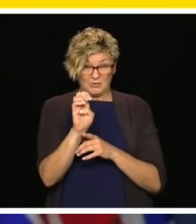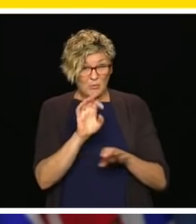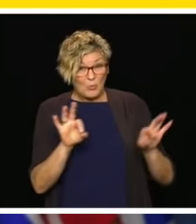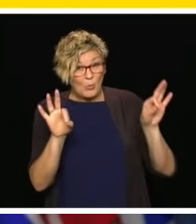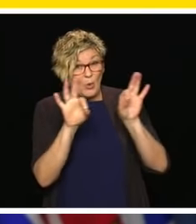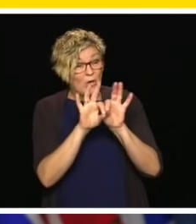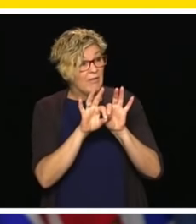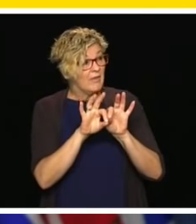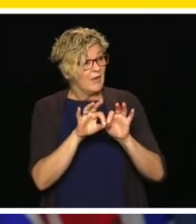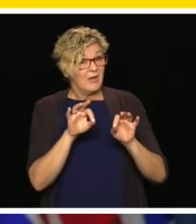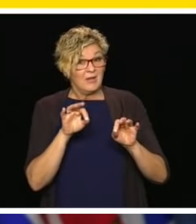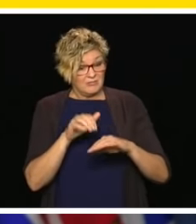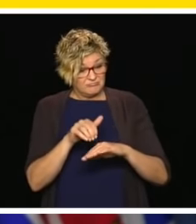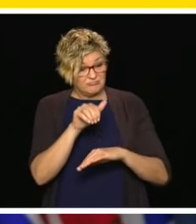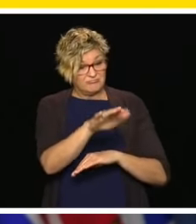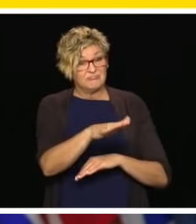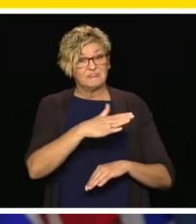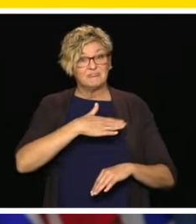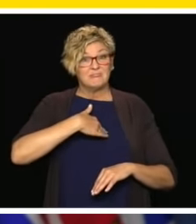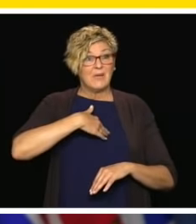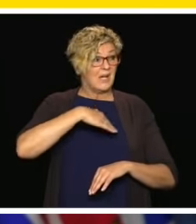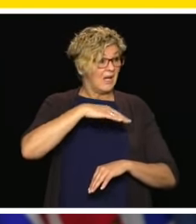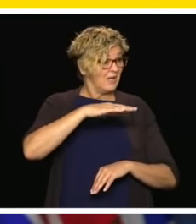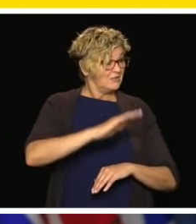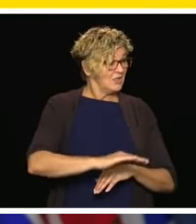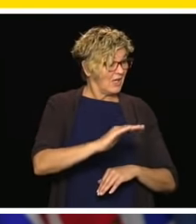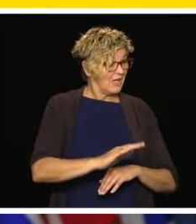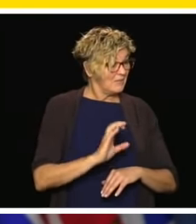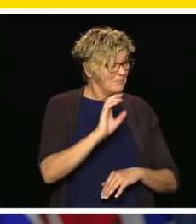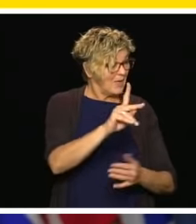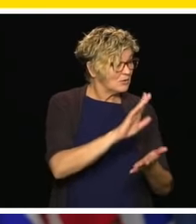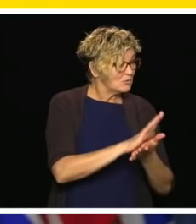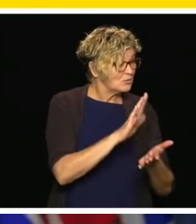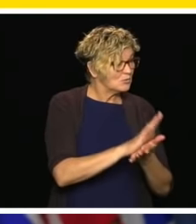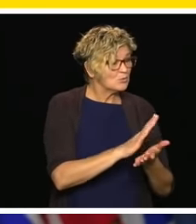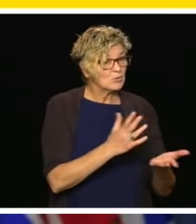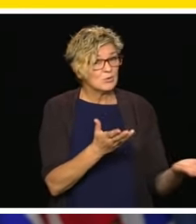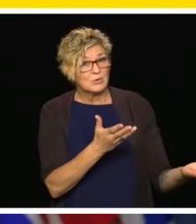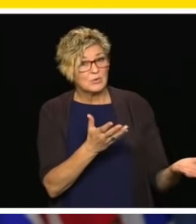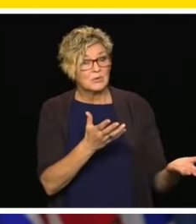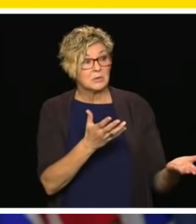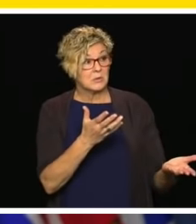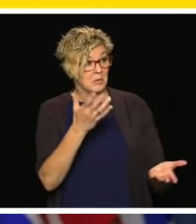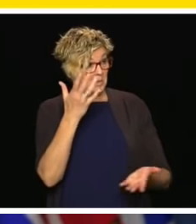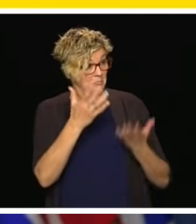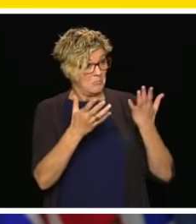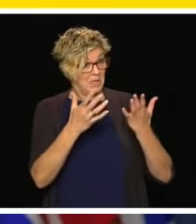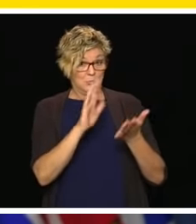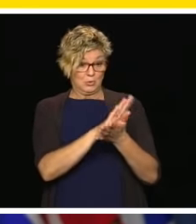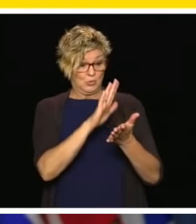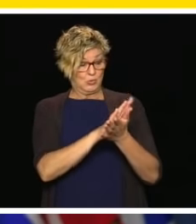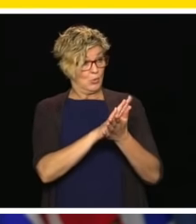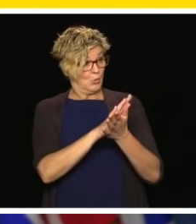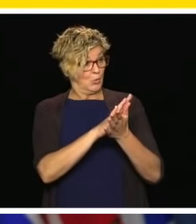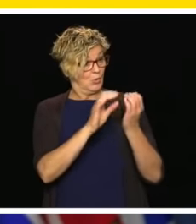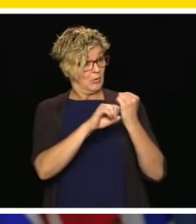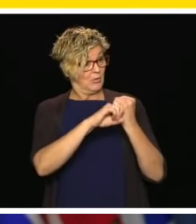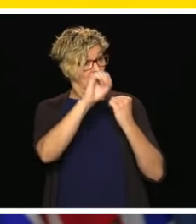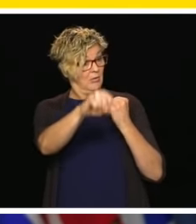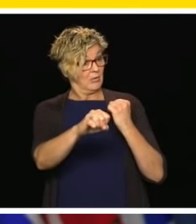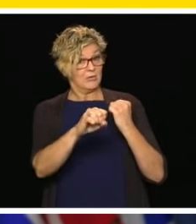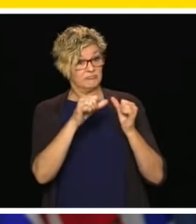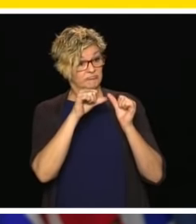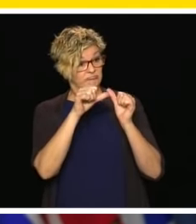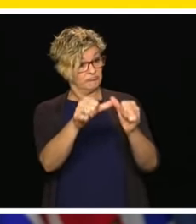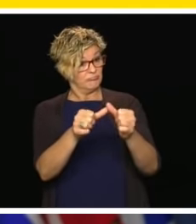there was any consideration given to extending the school year perhaps into July. And if there